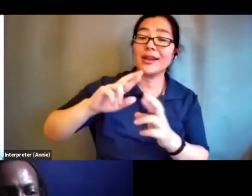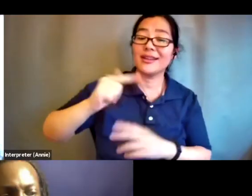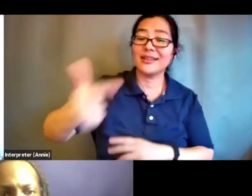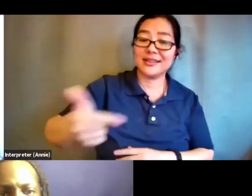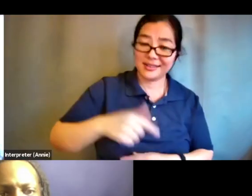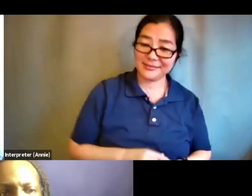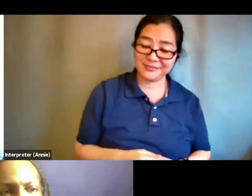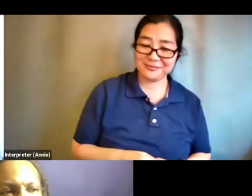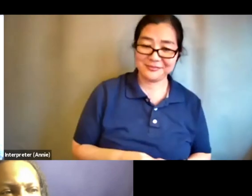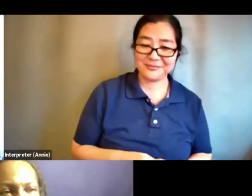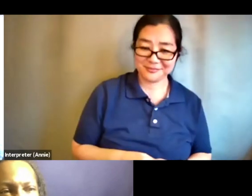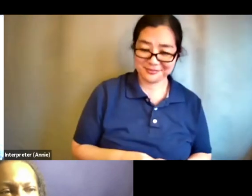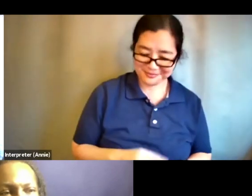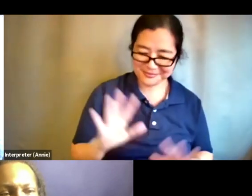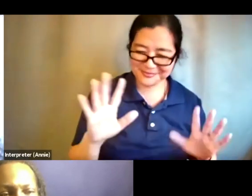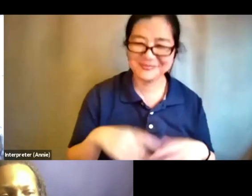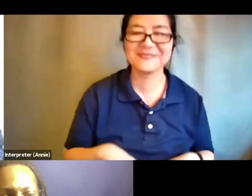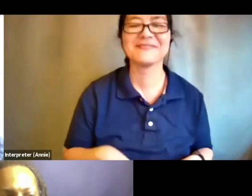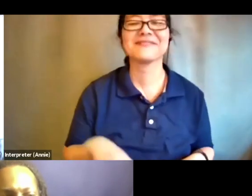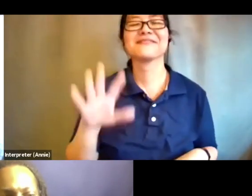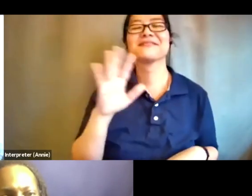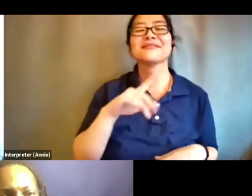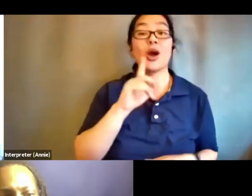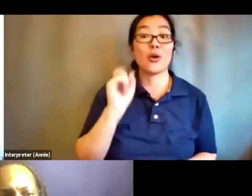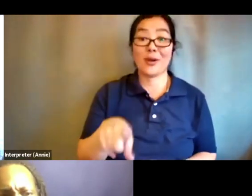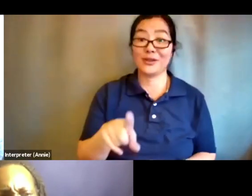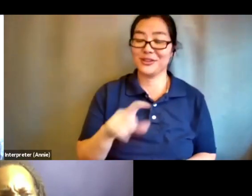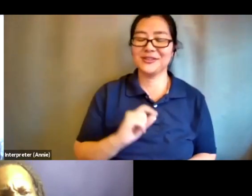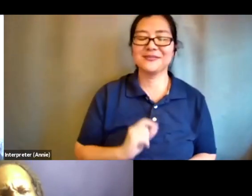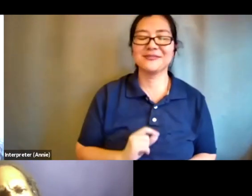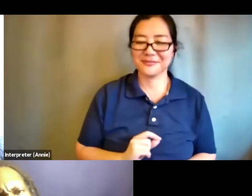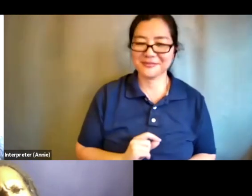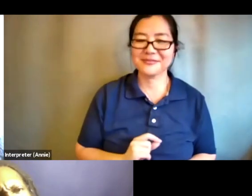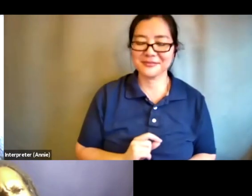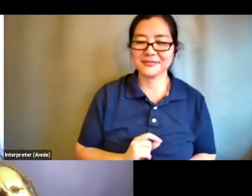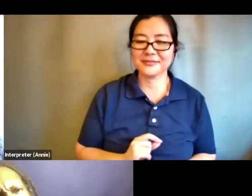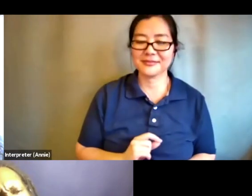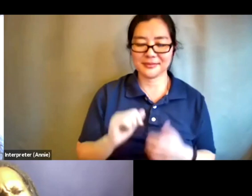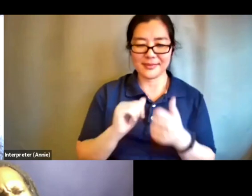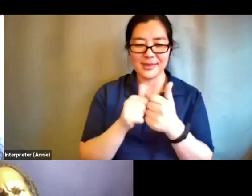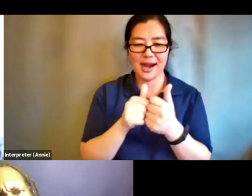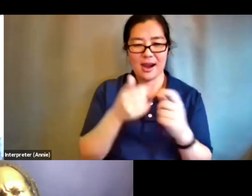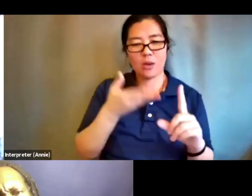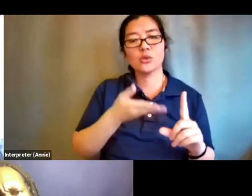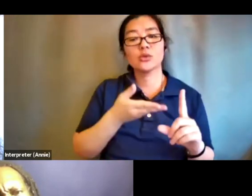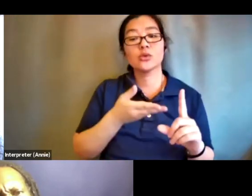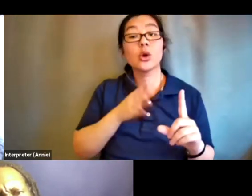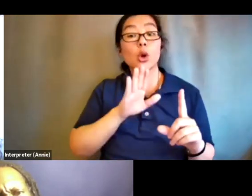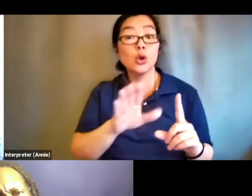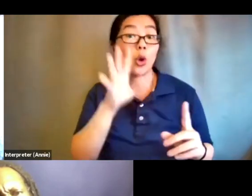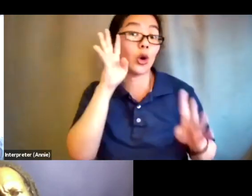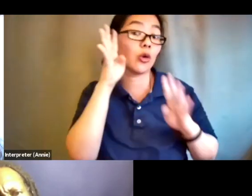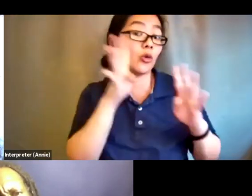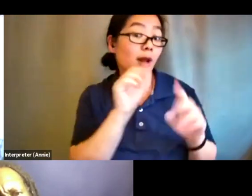and the question is okay sure um how is your creative work an extension